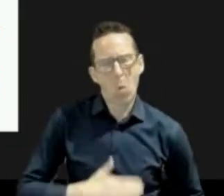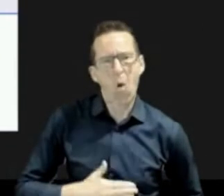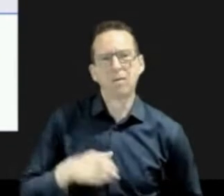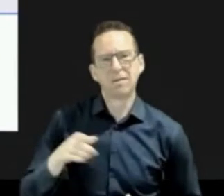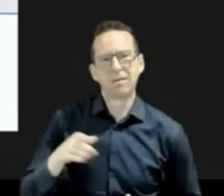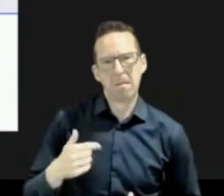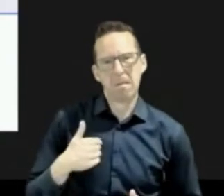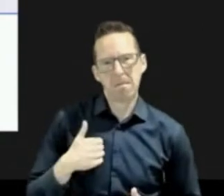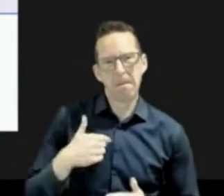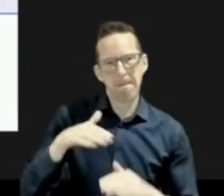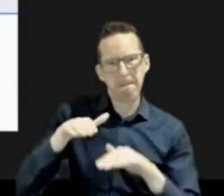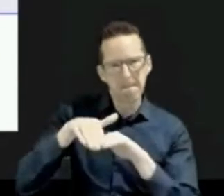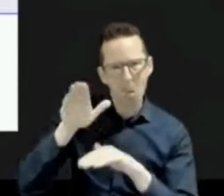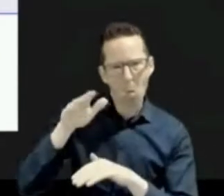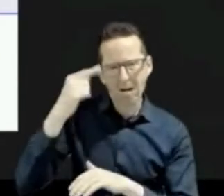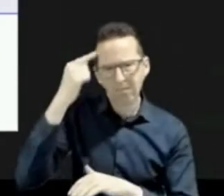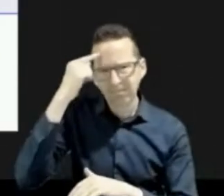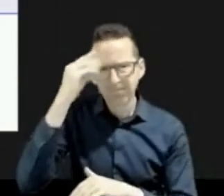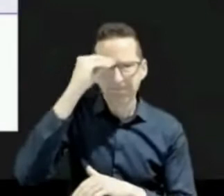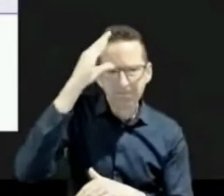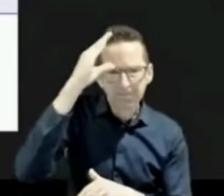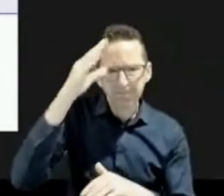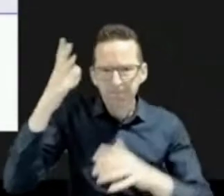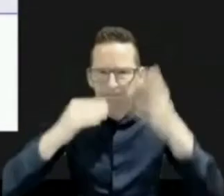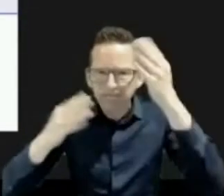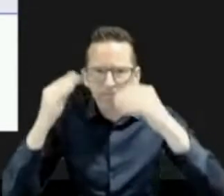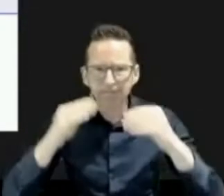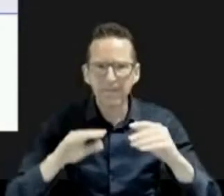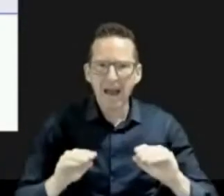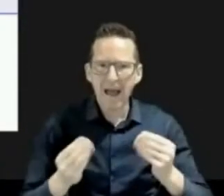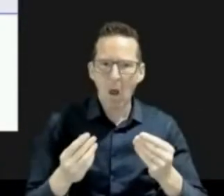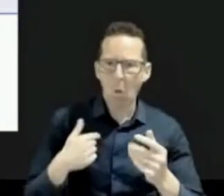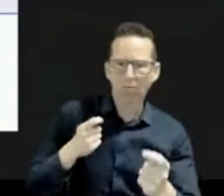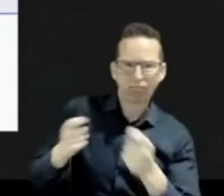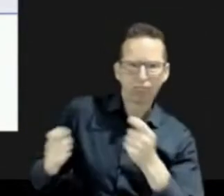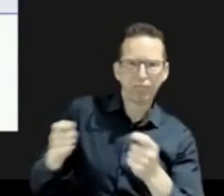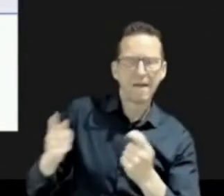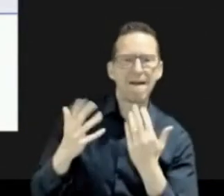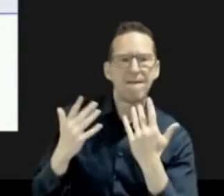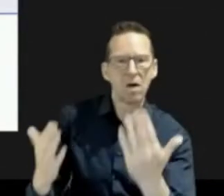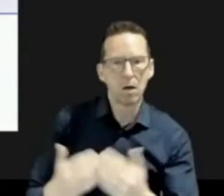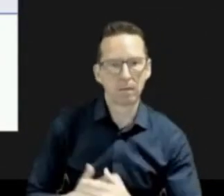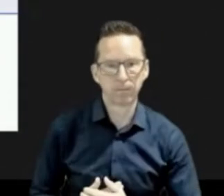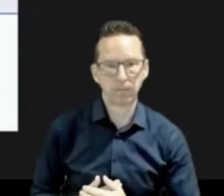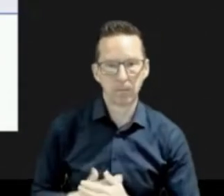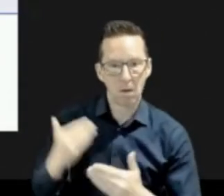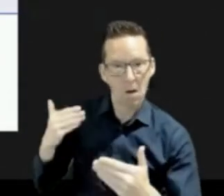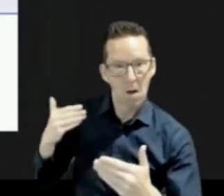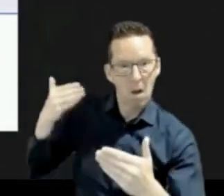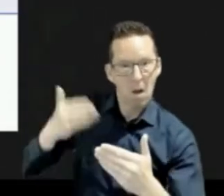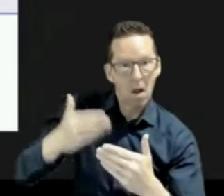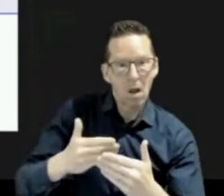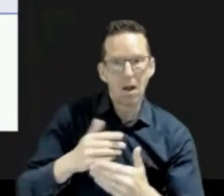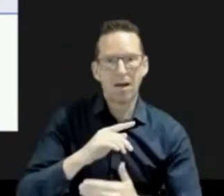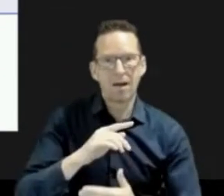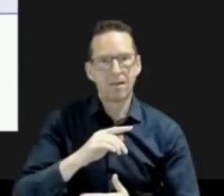In terms of lessons learned, forecasting warnings did not successfully convey the extremity of the risk. We are working